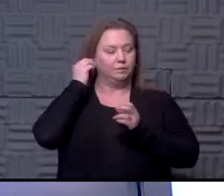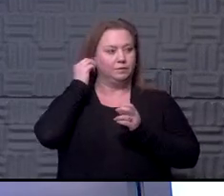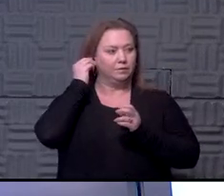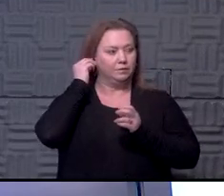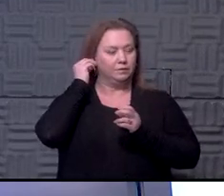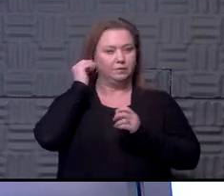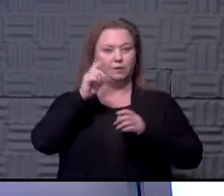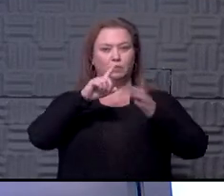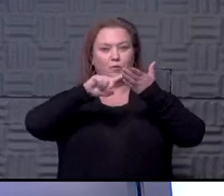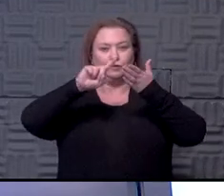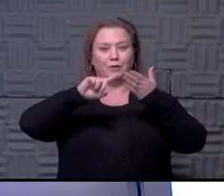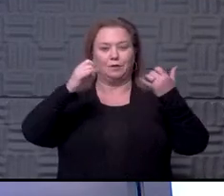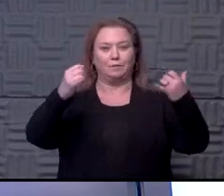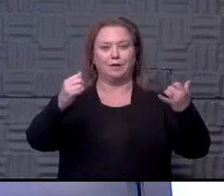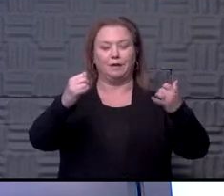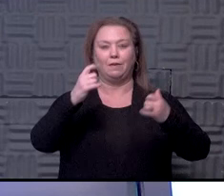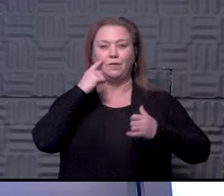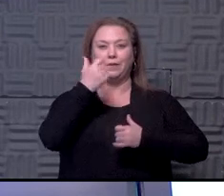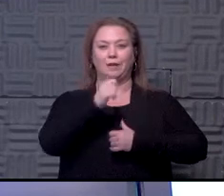We're checking right now.